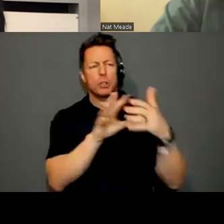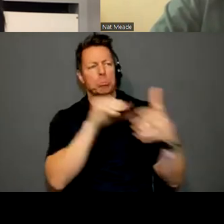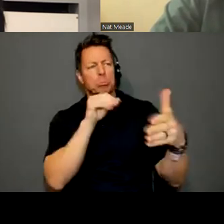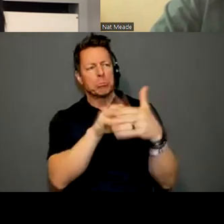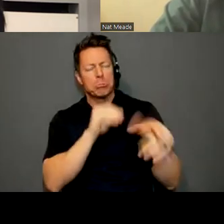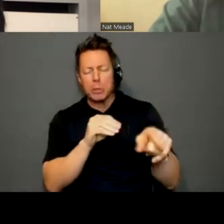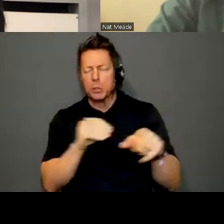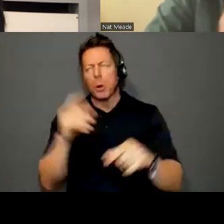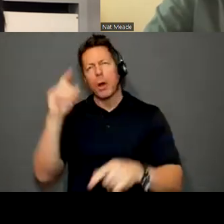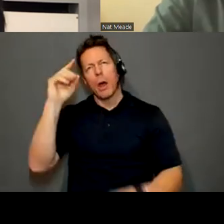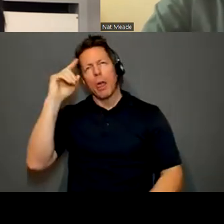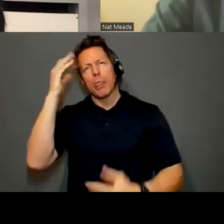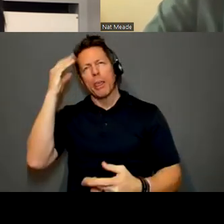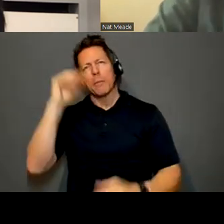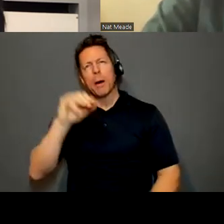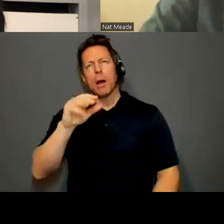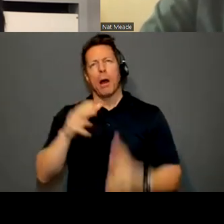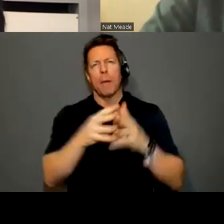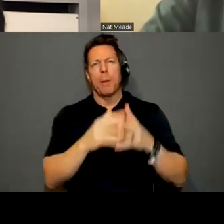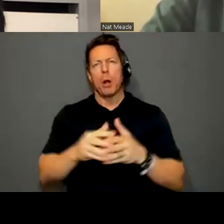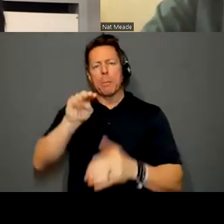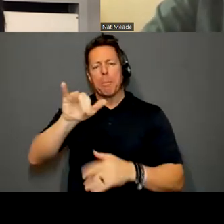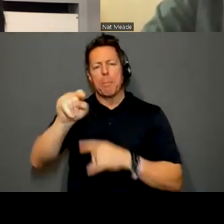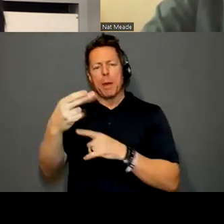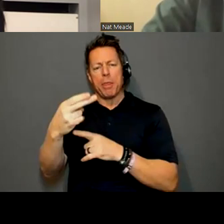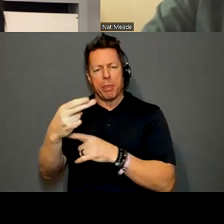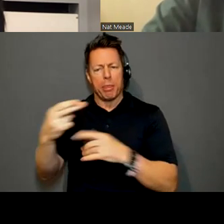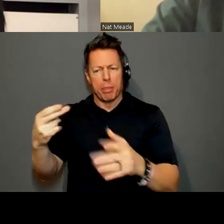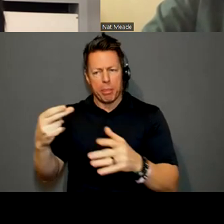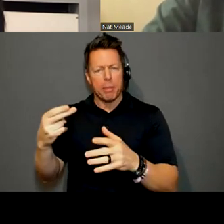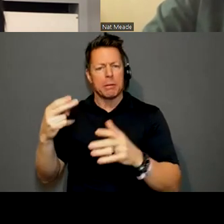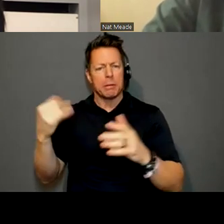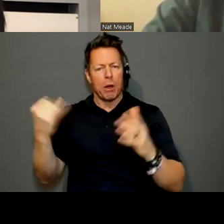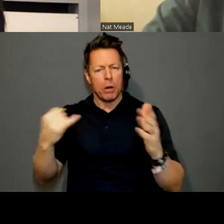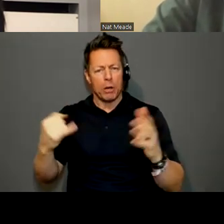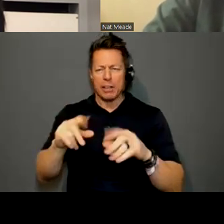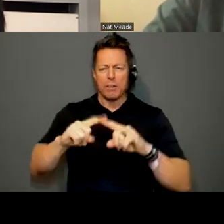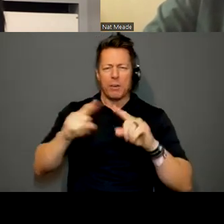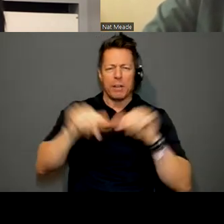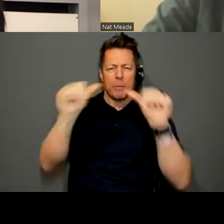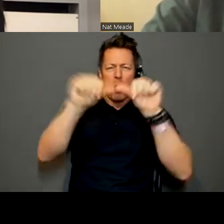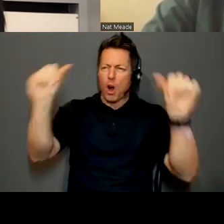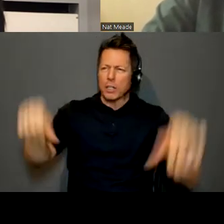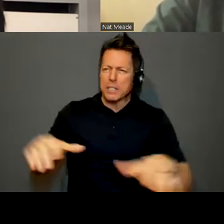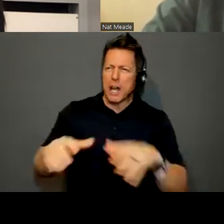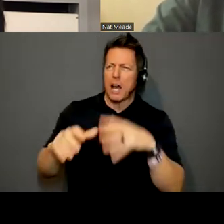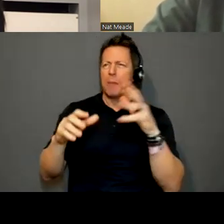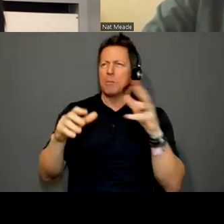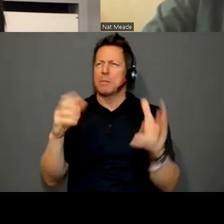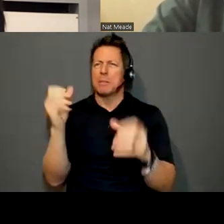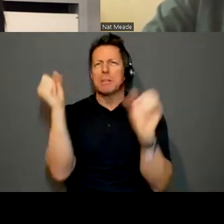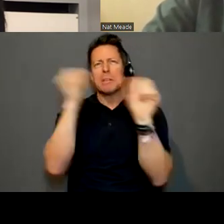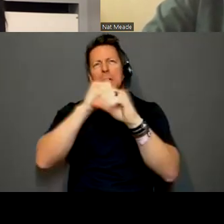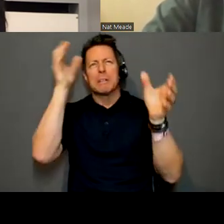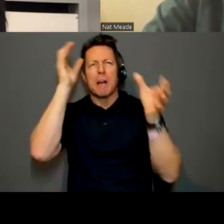about American myth-making and kind of these American archetypes that were kind of, that